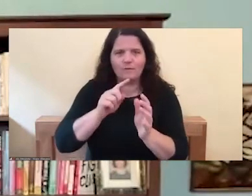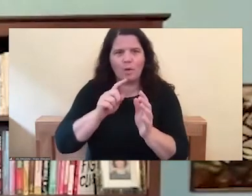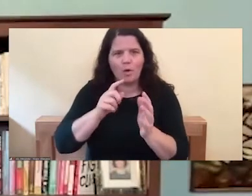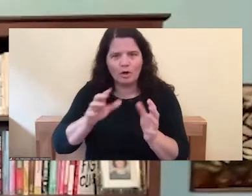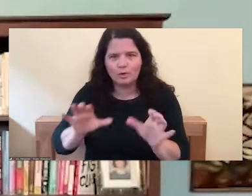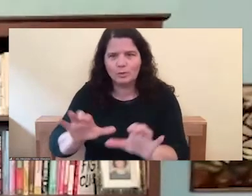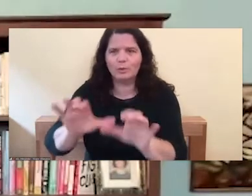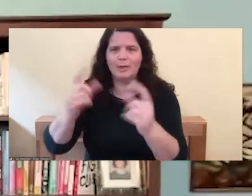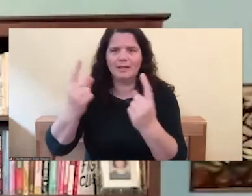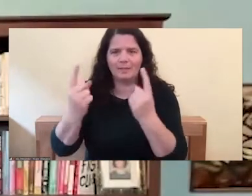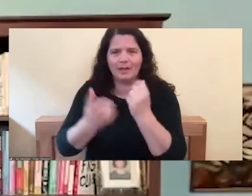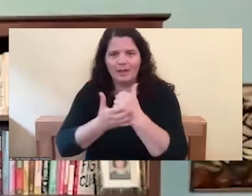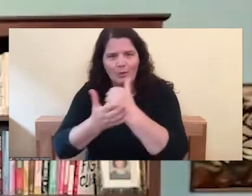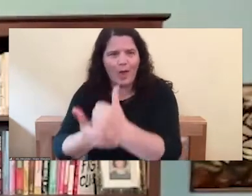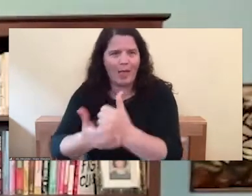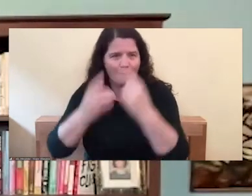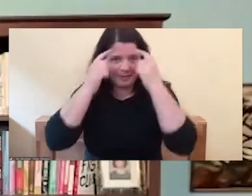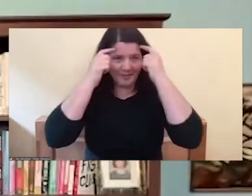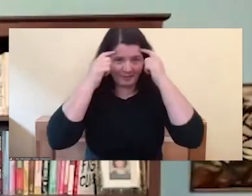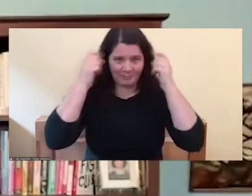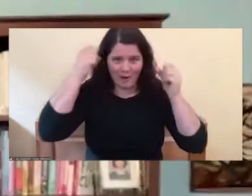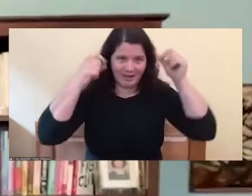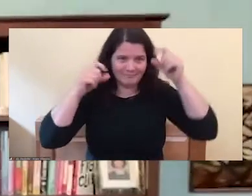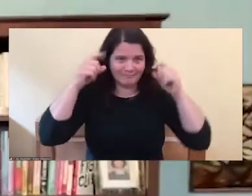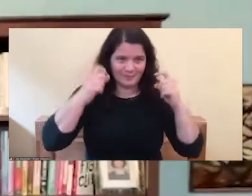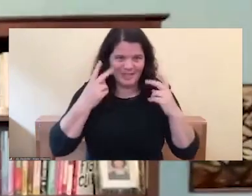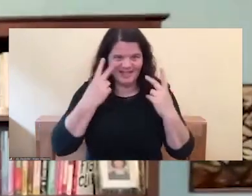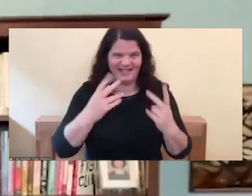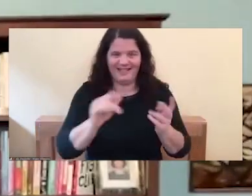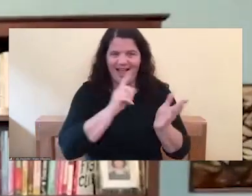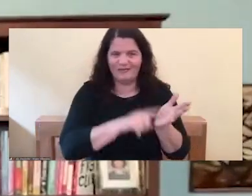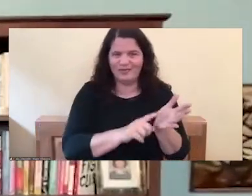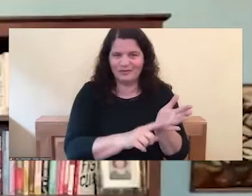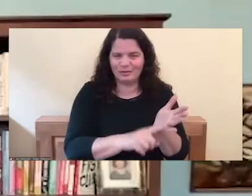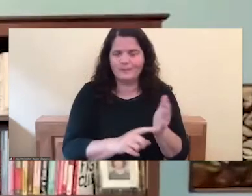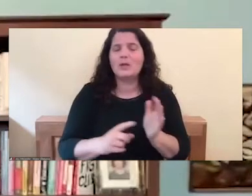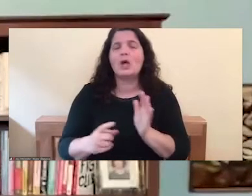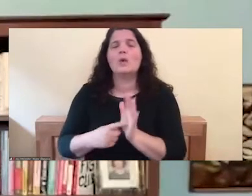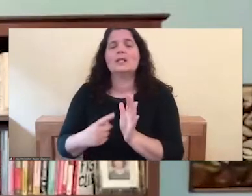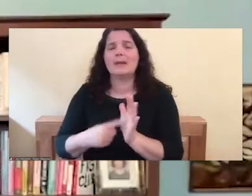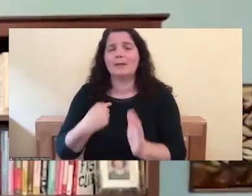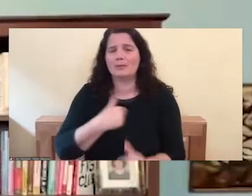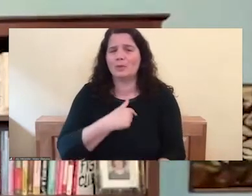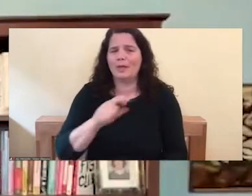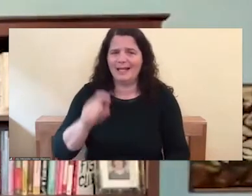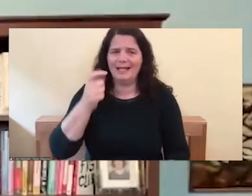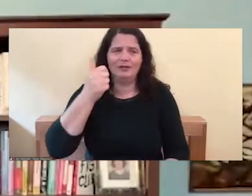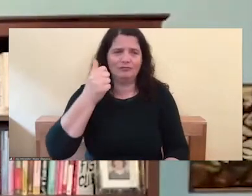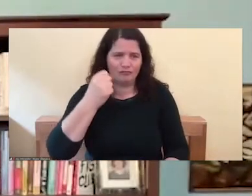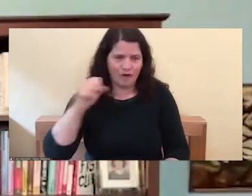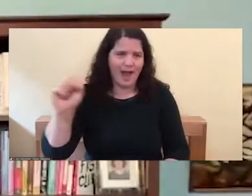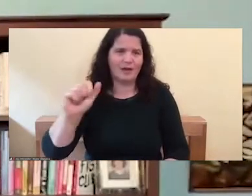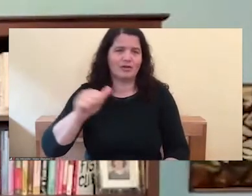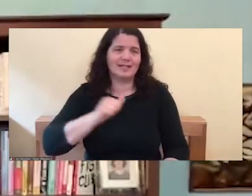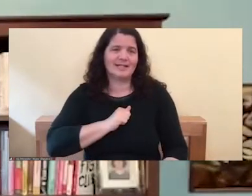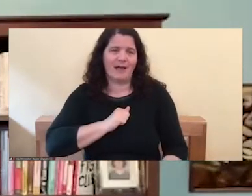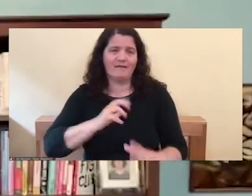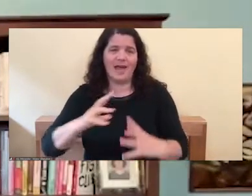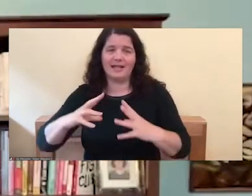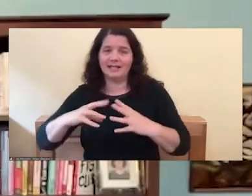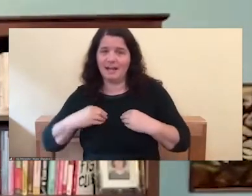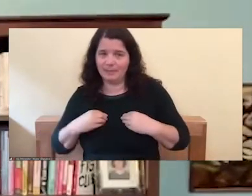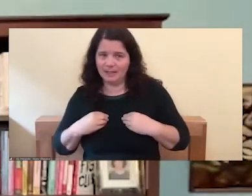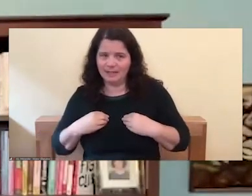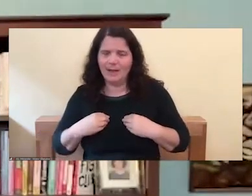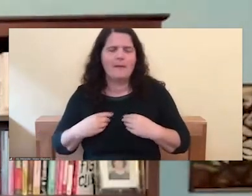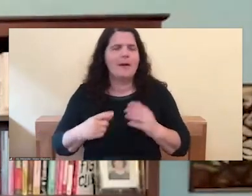what we need to alleviate our suffering is radical self-acceptance. But sometimes to alleviate our suffering, we need to do something, right?